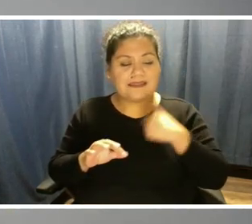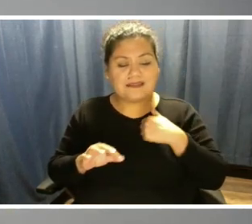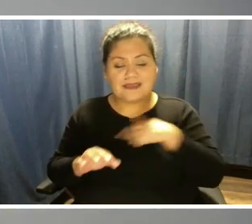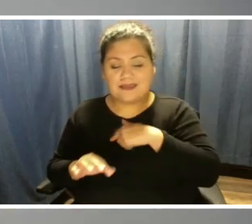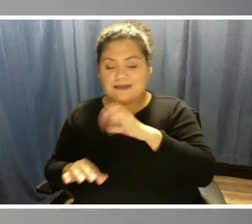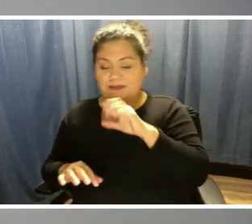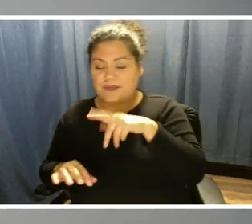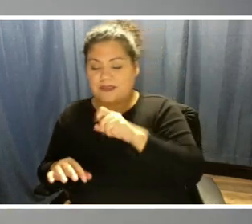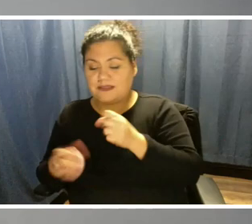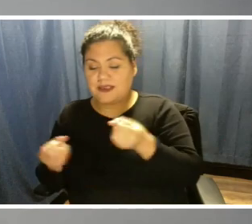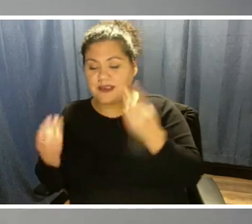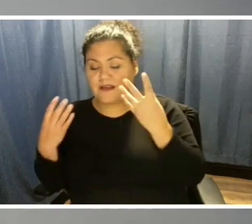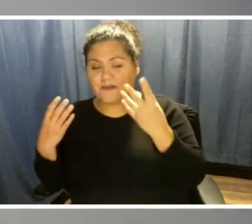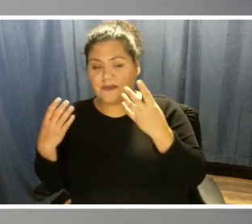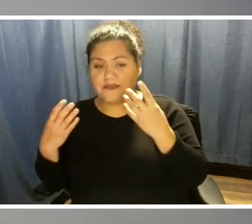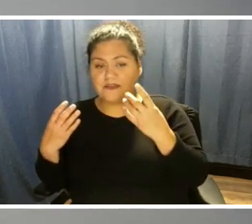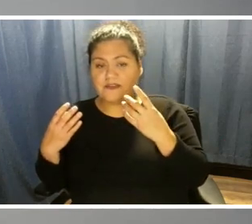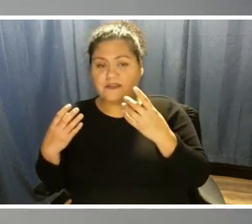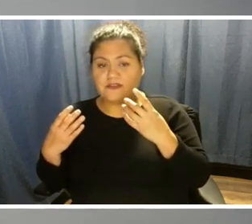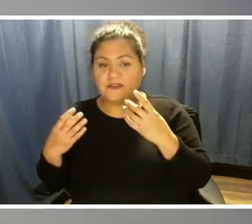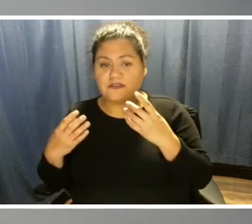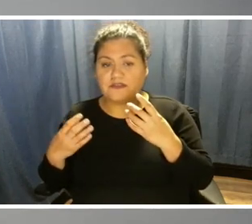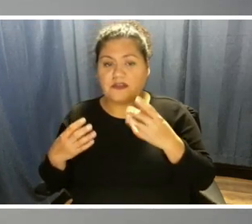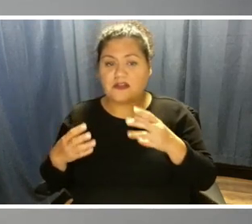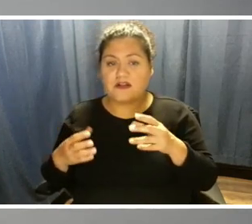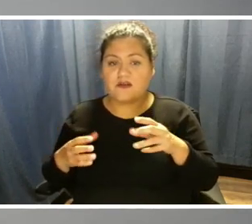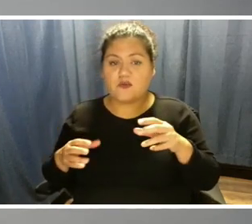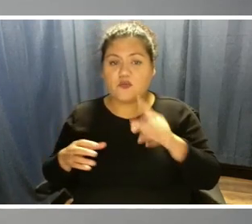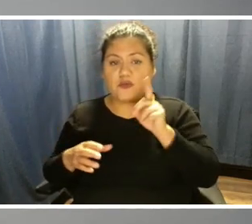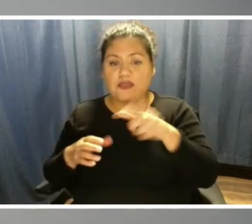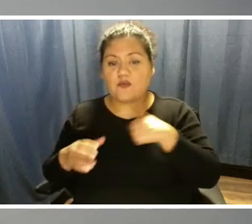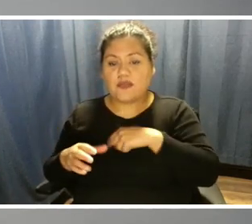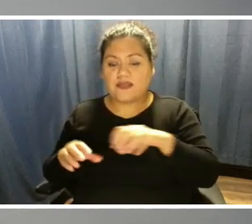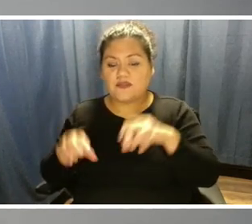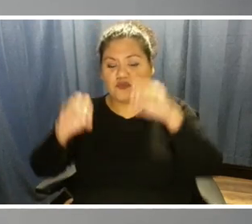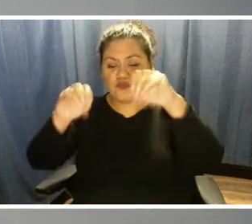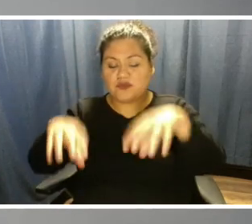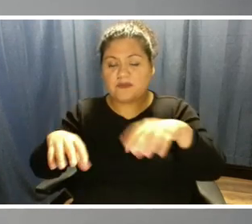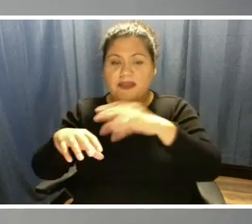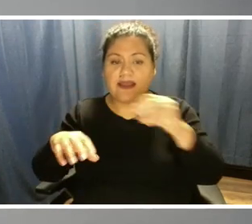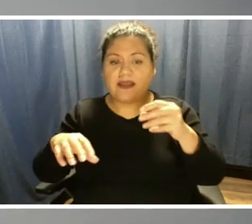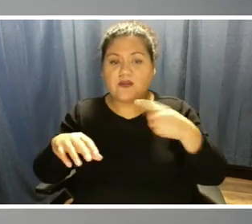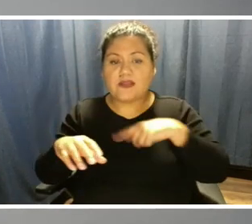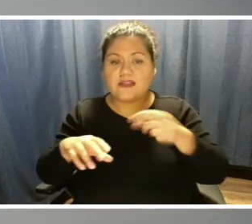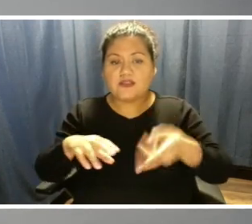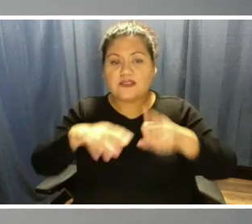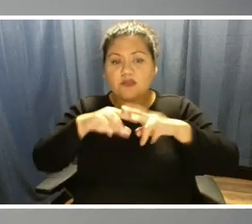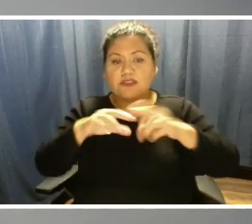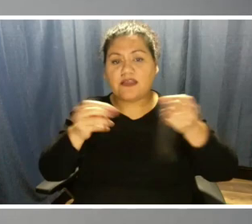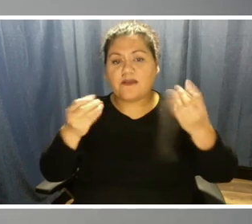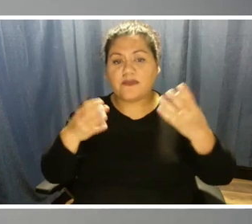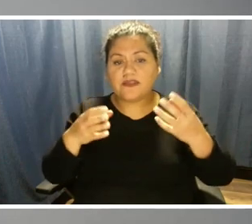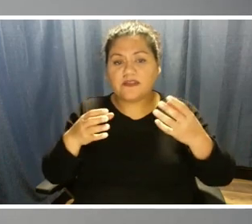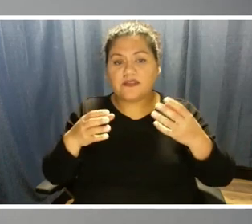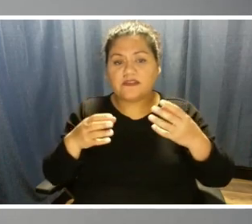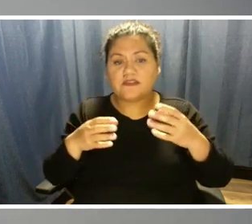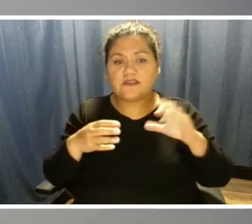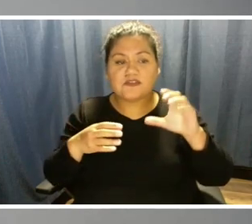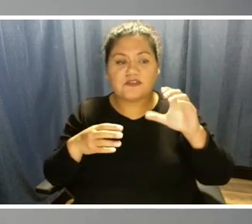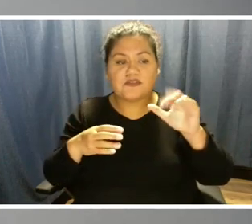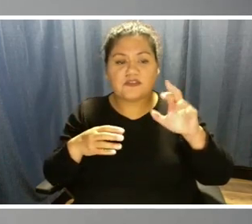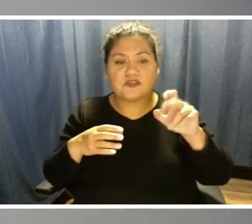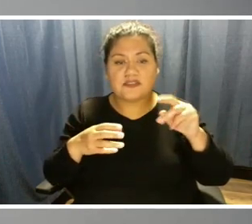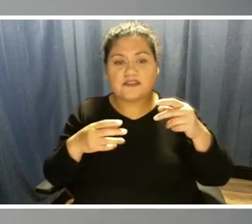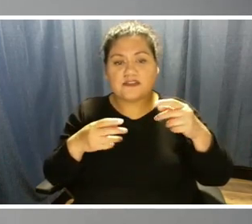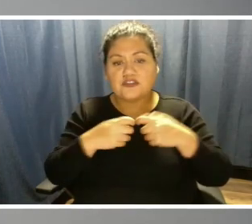you know, load we had to drop. And so the improvements we made were to increase the number of circuits that we could take